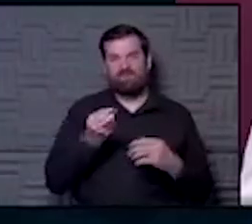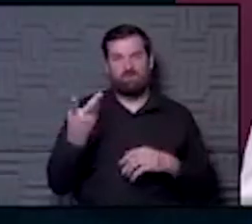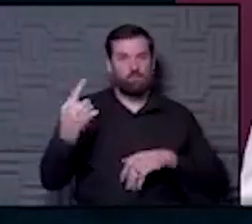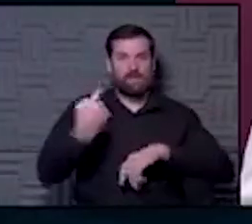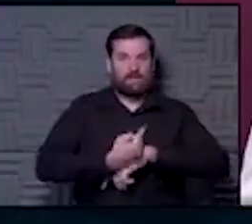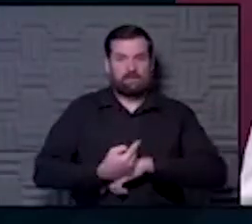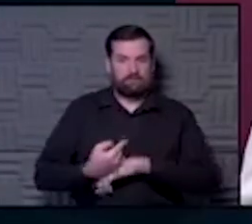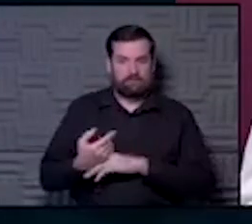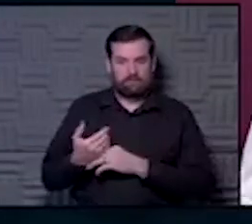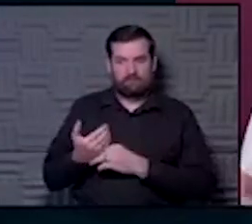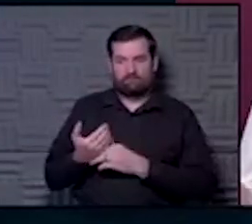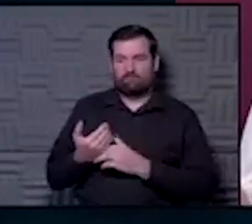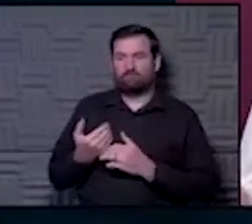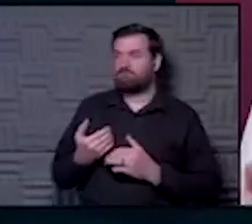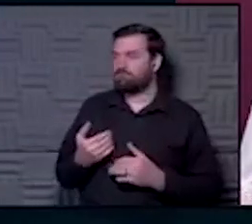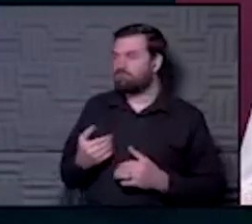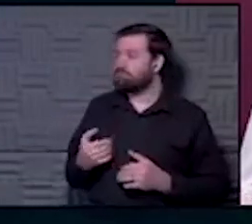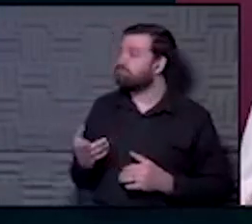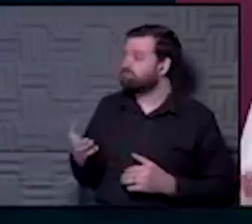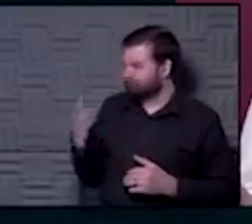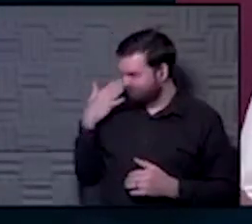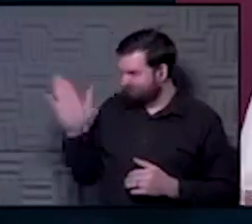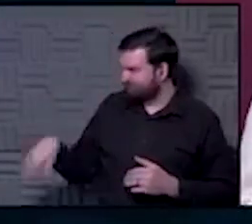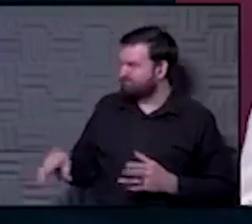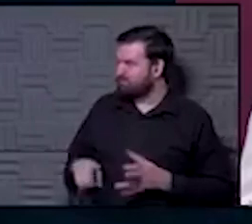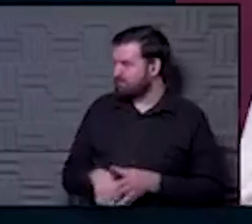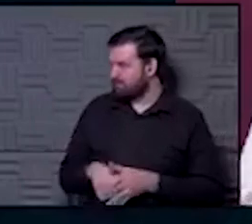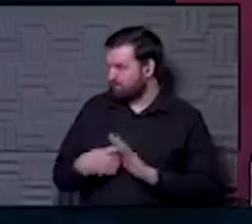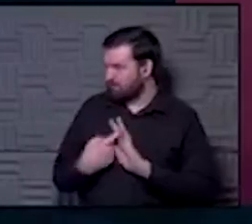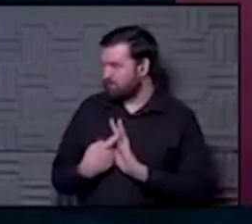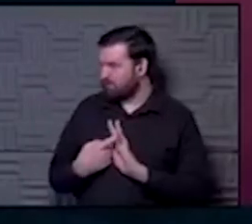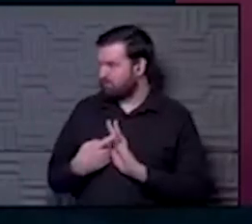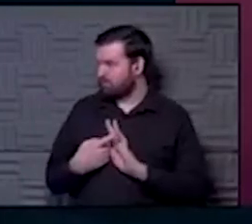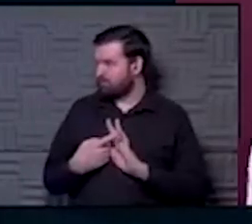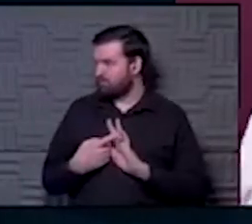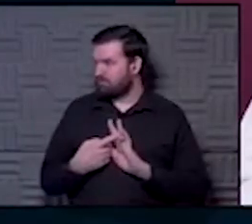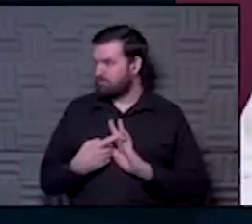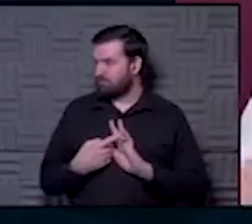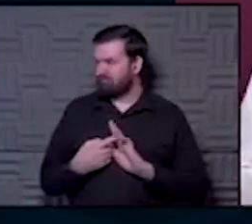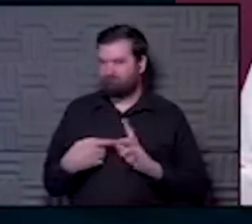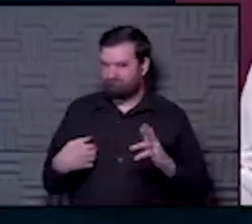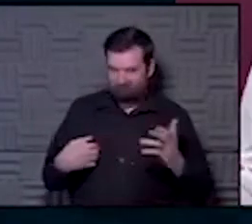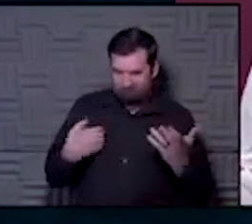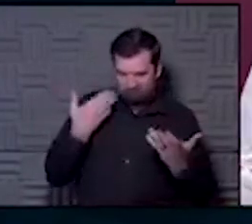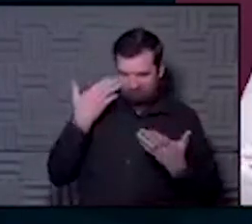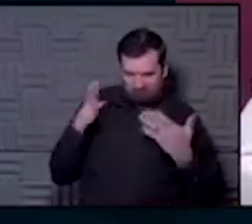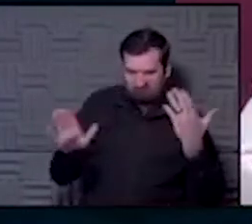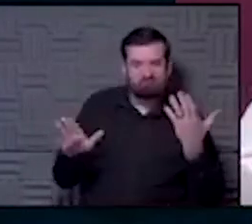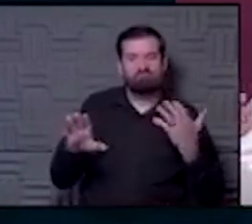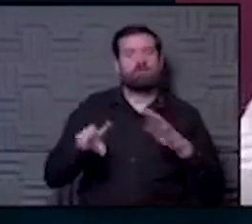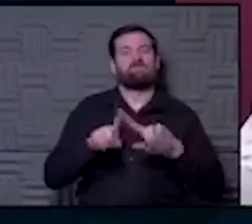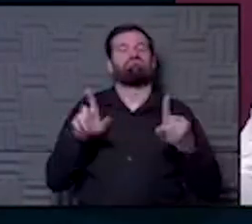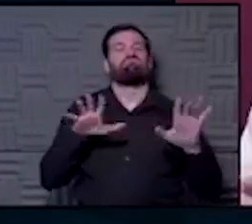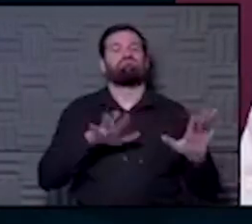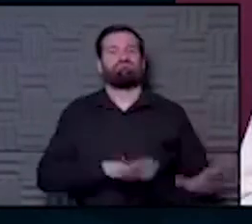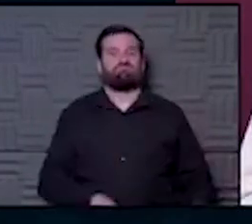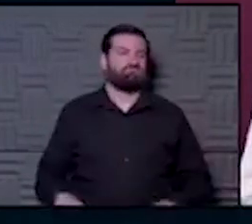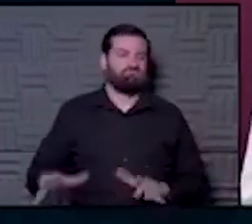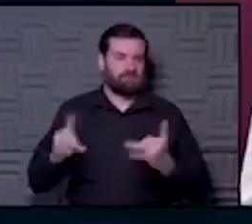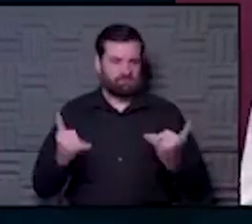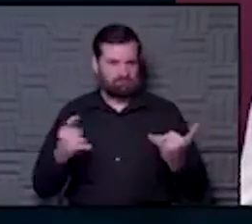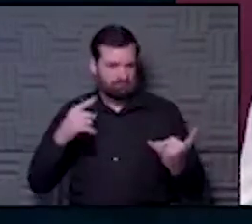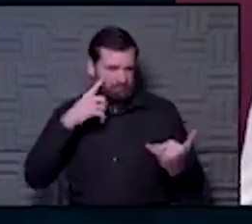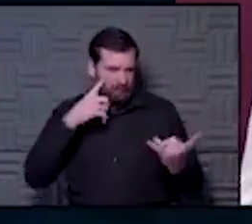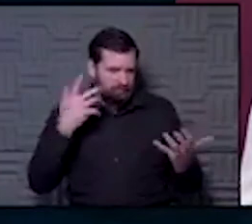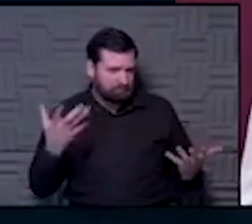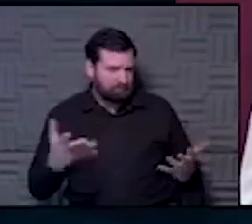from being with their mothers. Yeah, thoughts about that? know we started that way when we first started the pandemic. We didn't know. I think we've relaxed all that, Dr. Myers. So thoughts